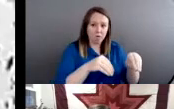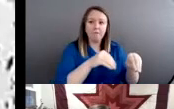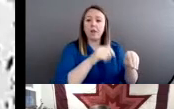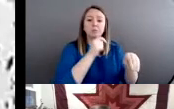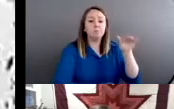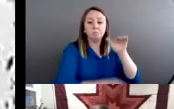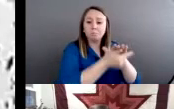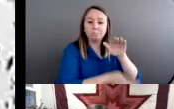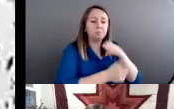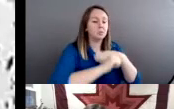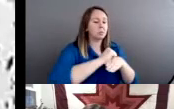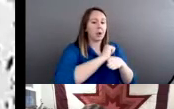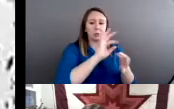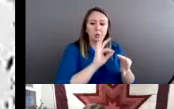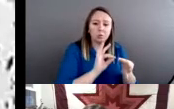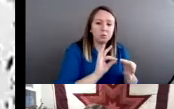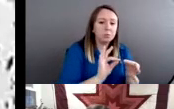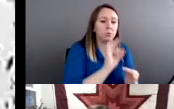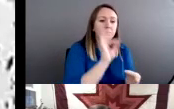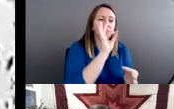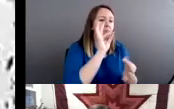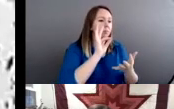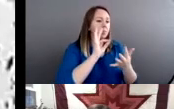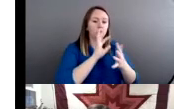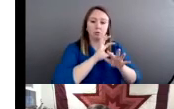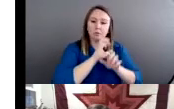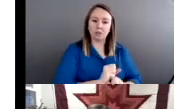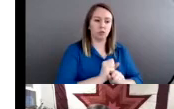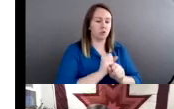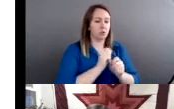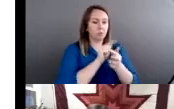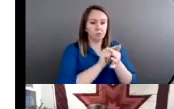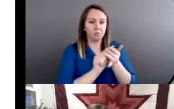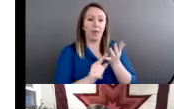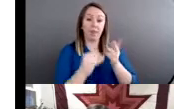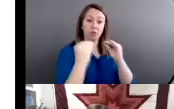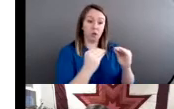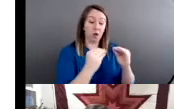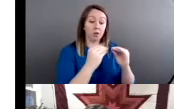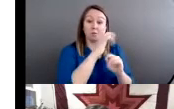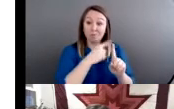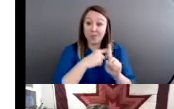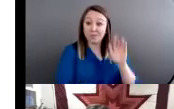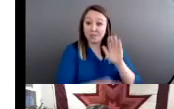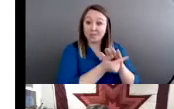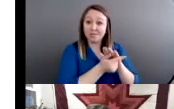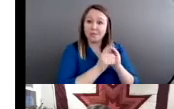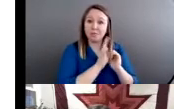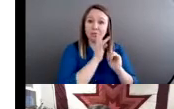speak their language. And in fact, put in uniforms